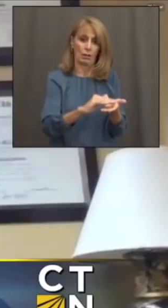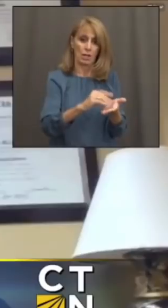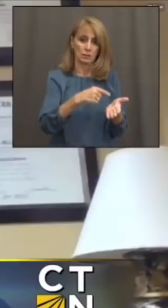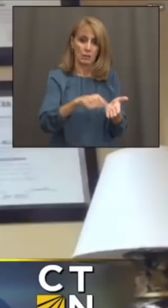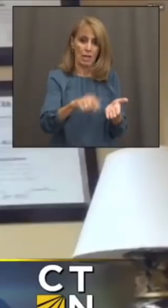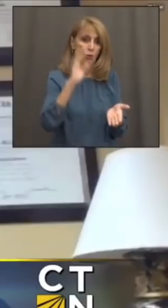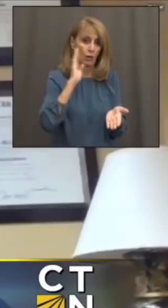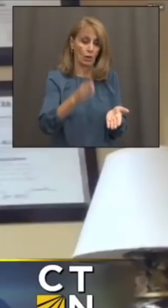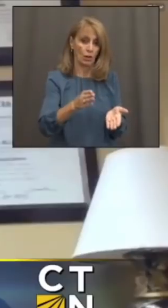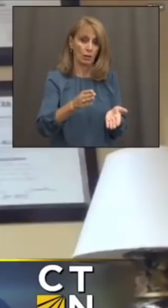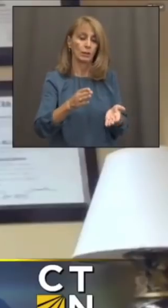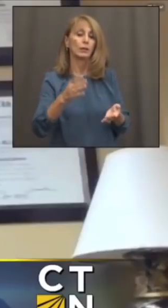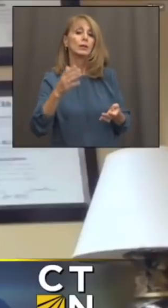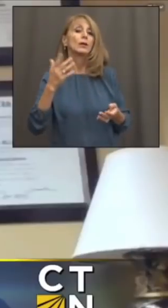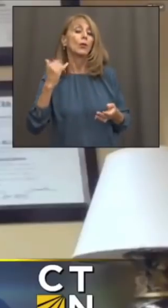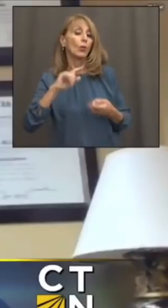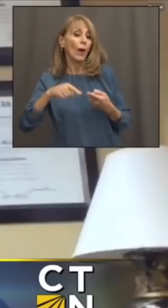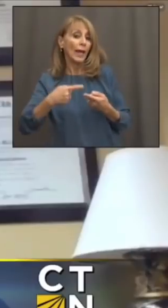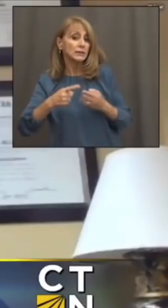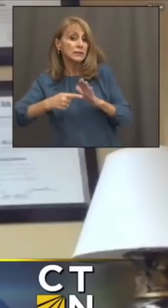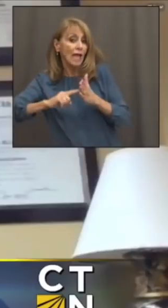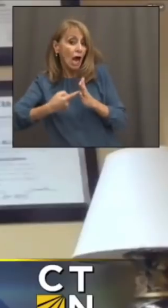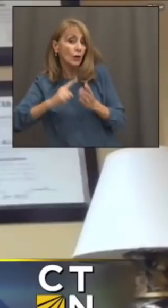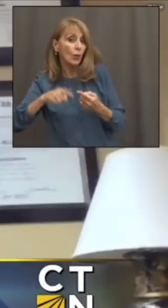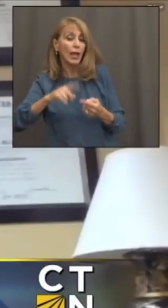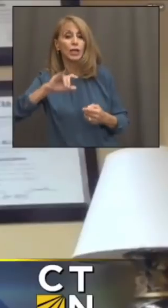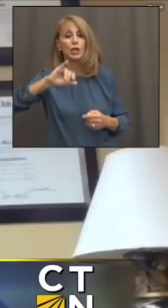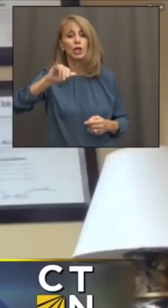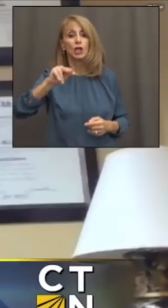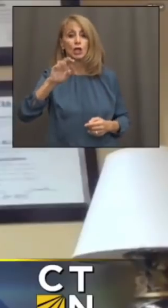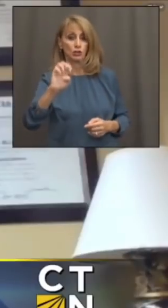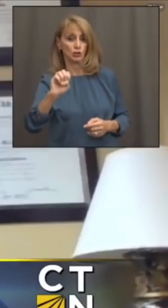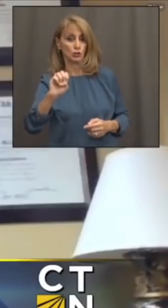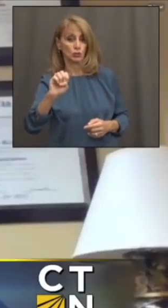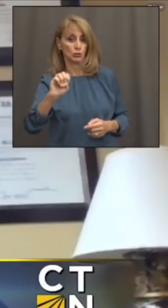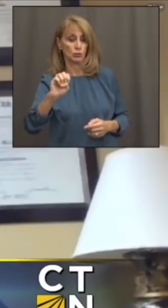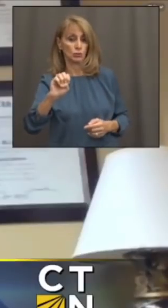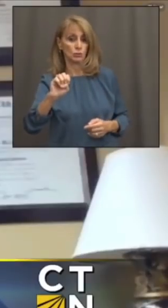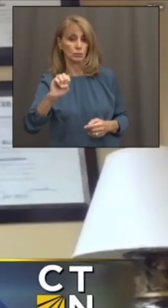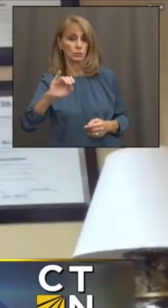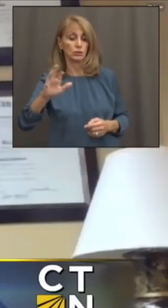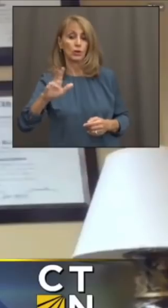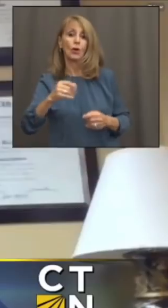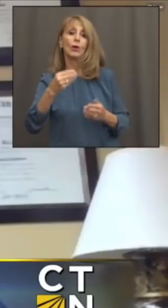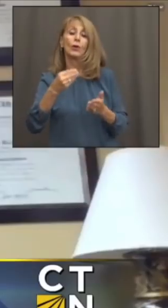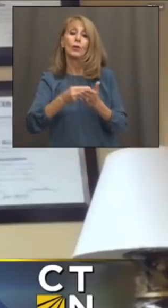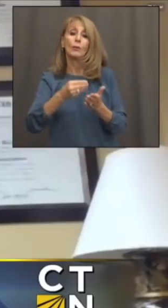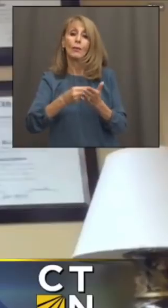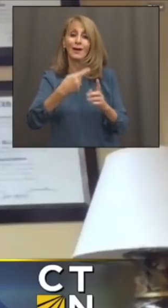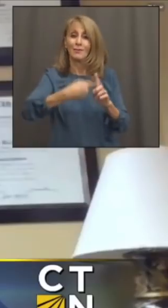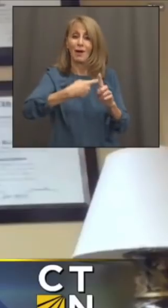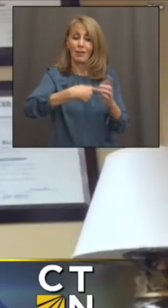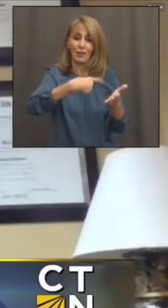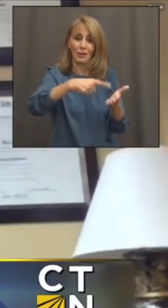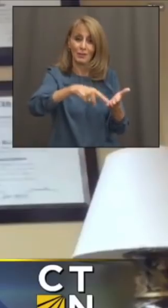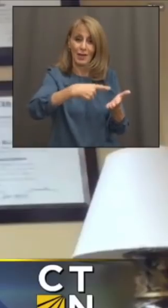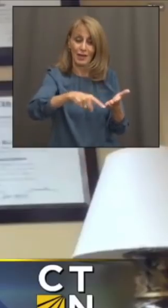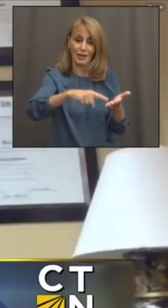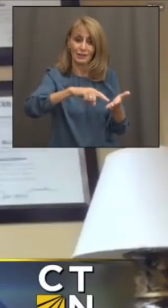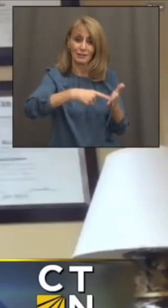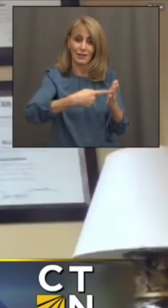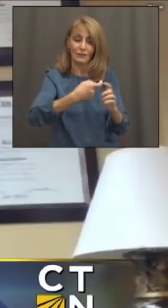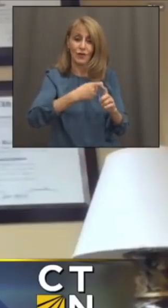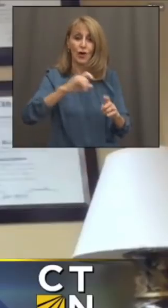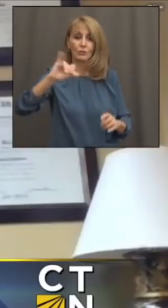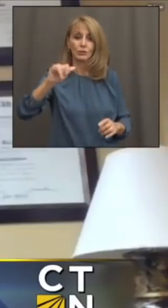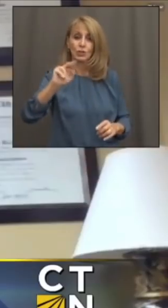is starting in June and July, the reduction in rates of subsidies is from January